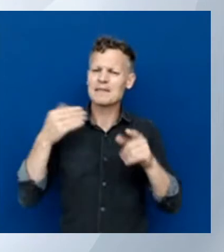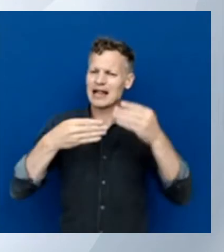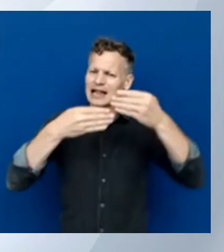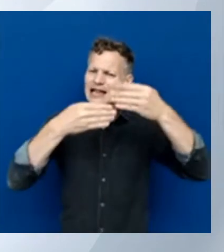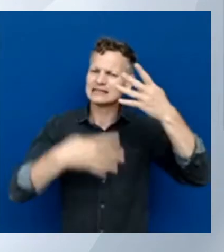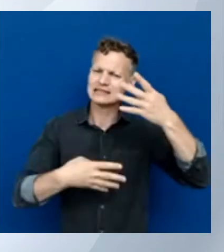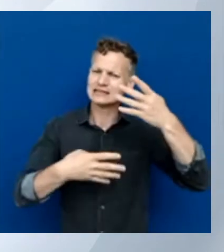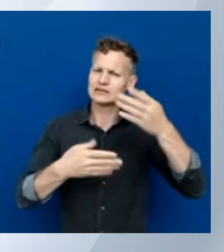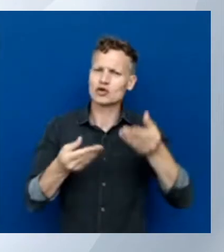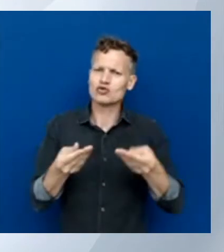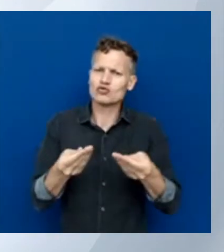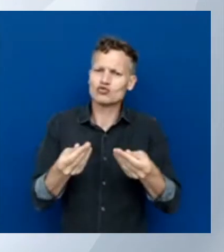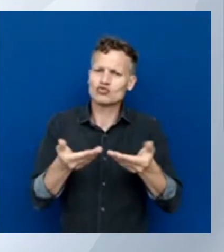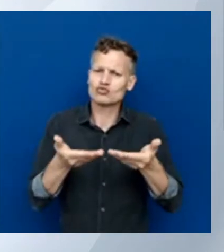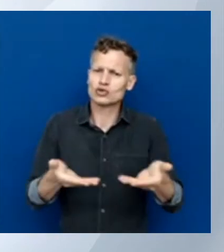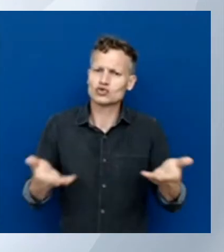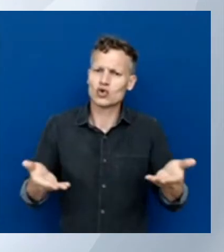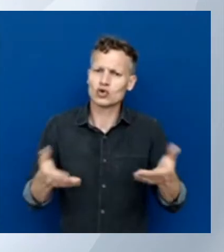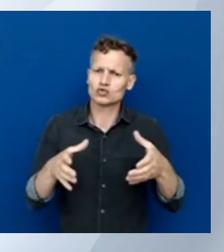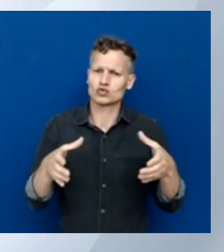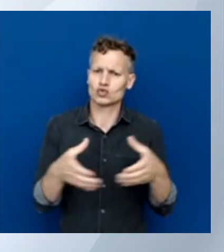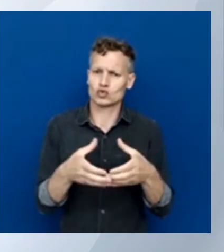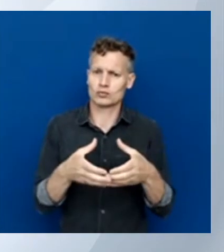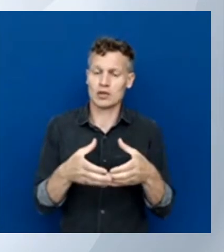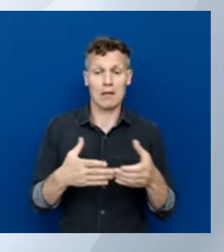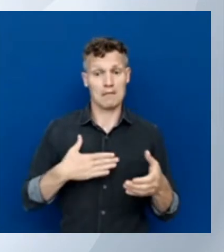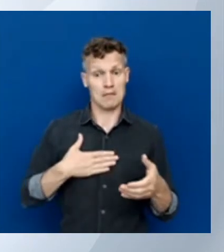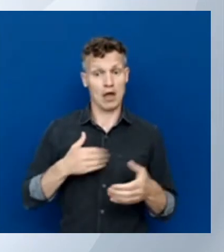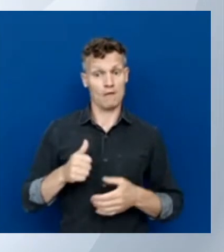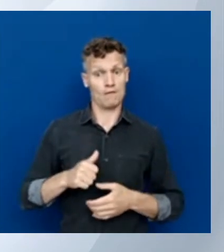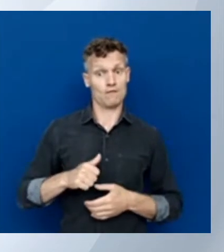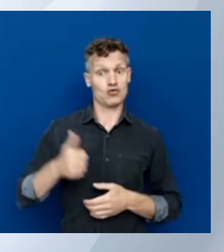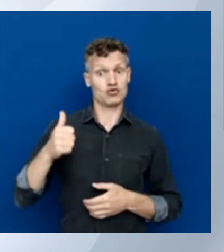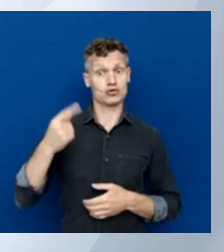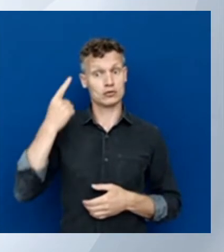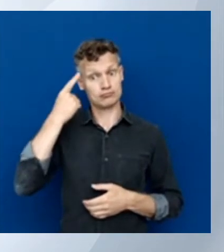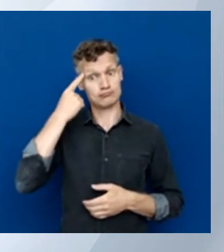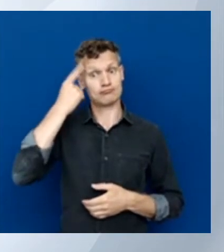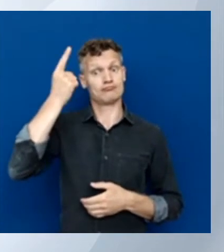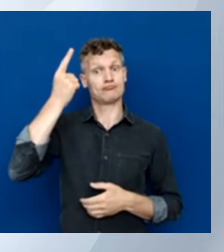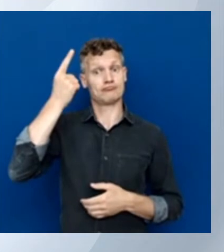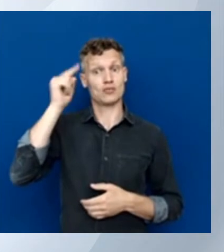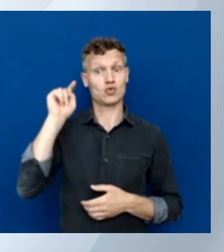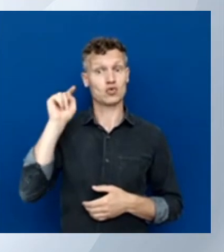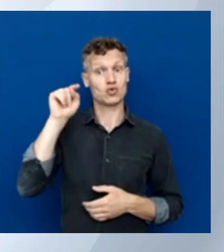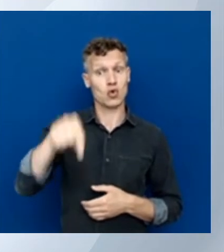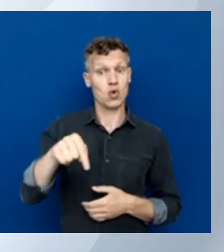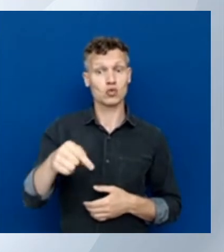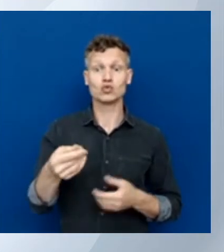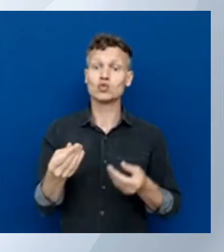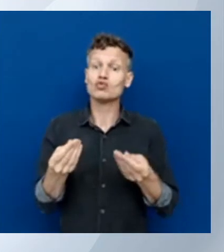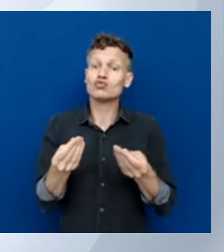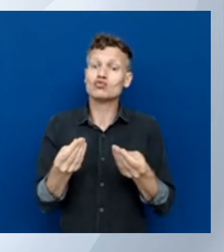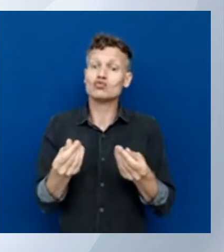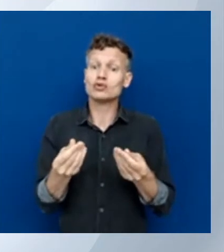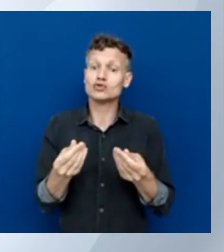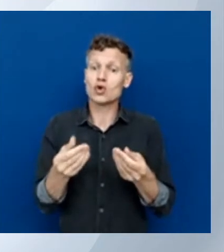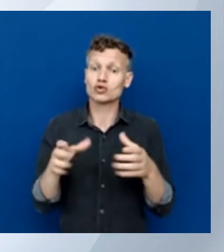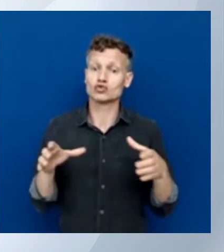be to go to resource groups. And if I do that, I will see it's not there.